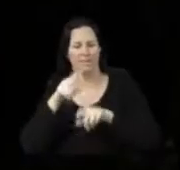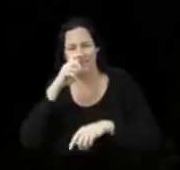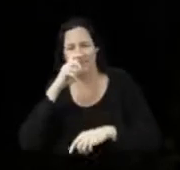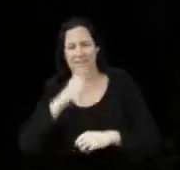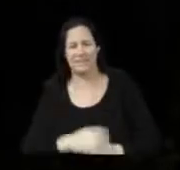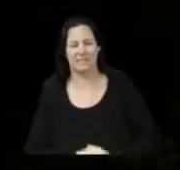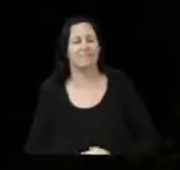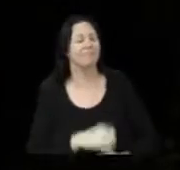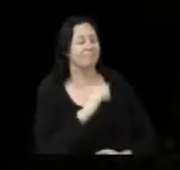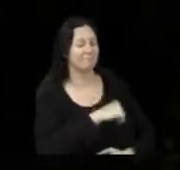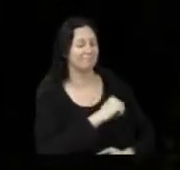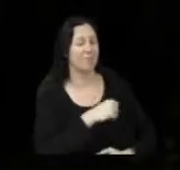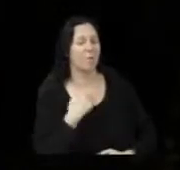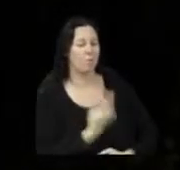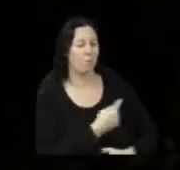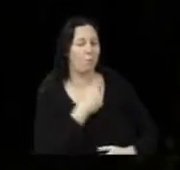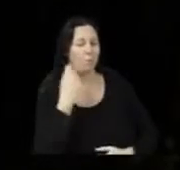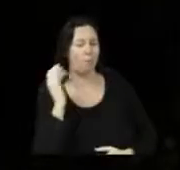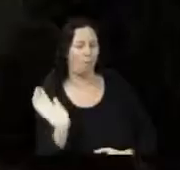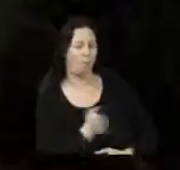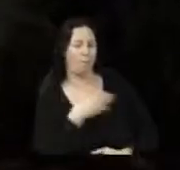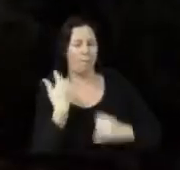We're almost like sisters.